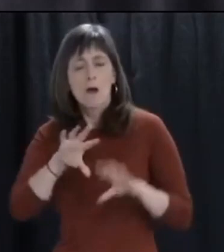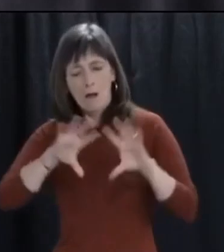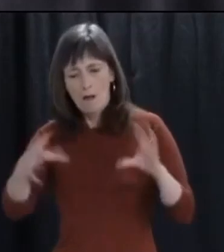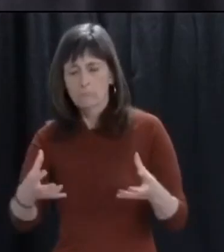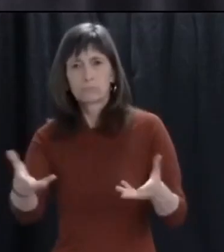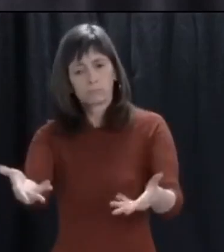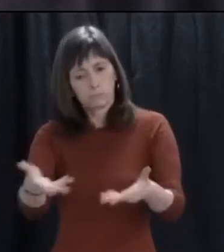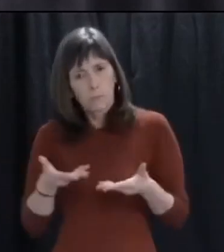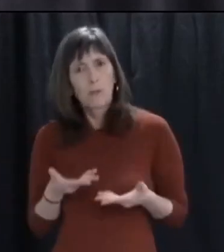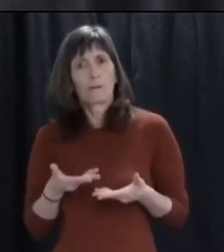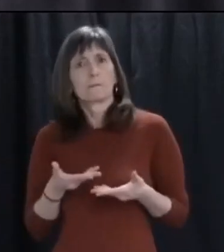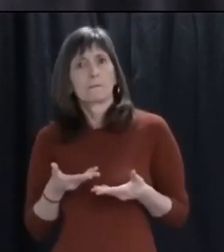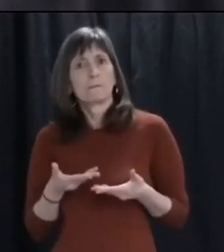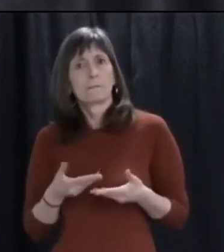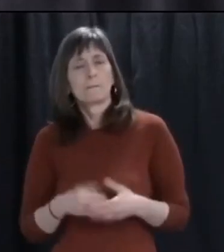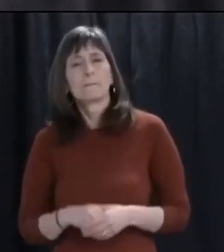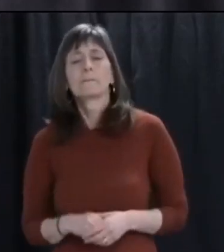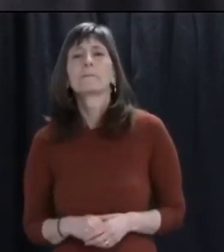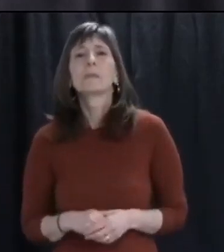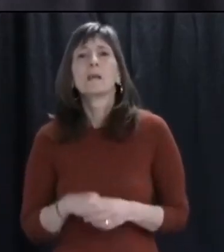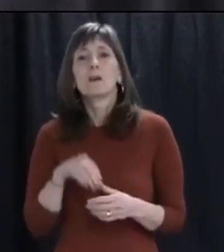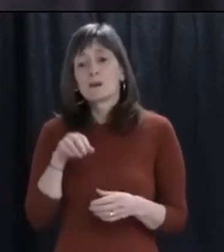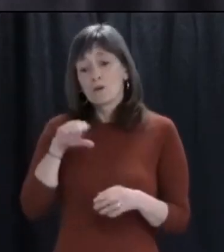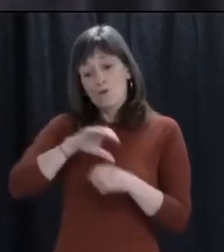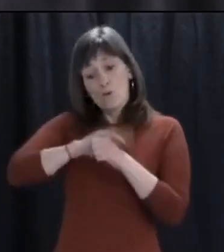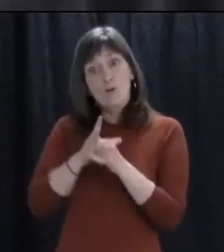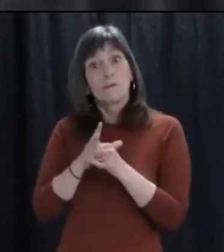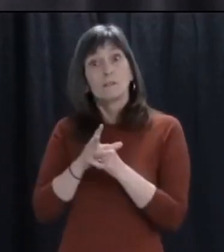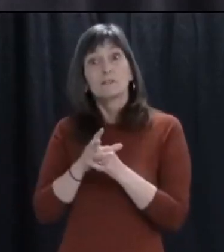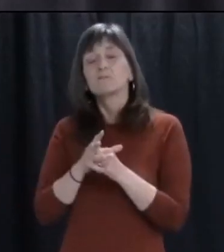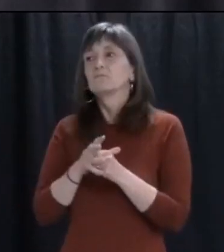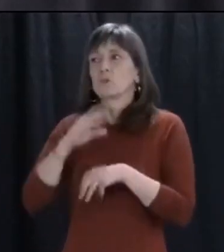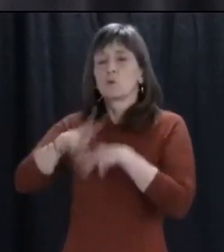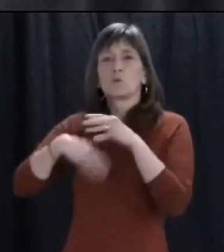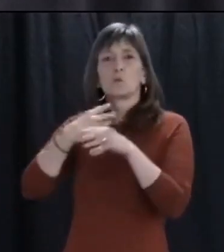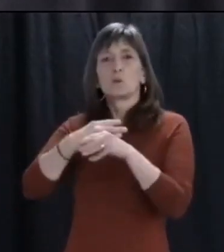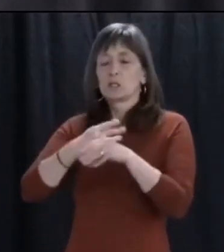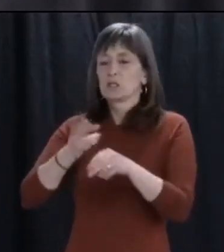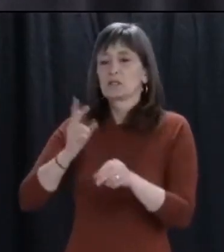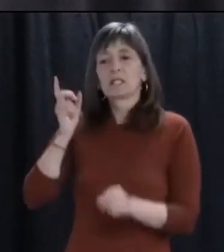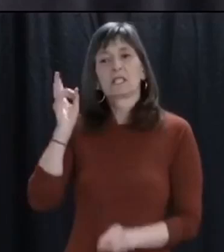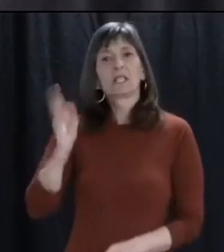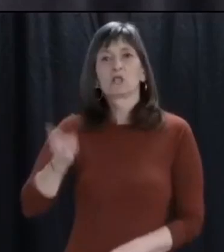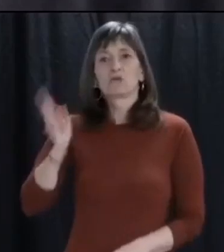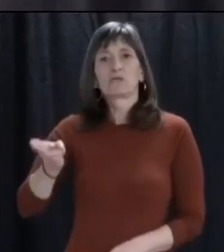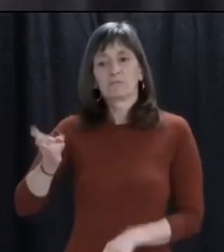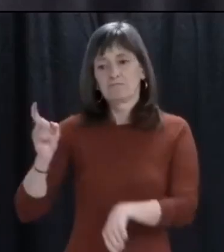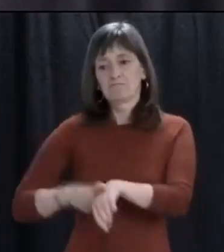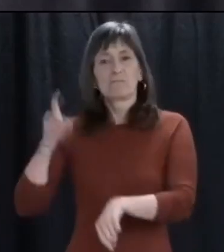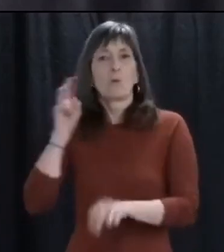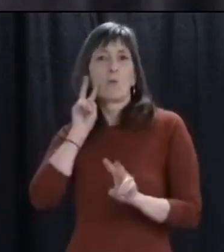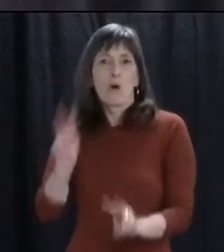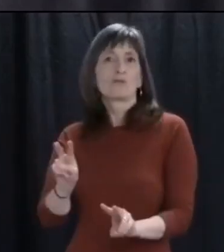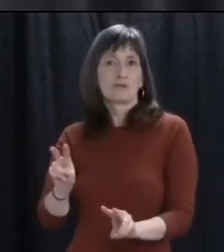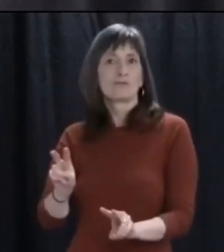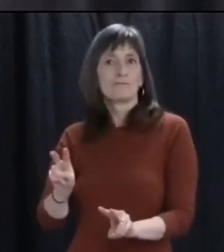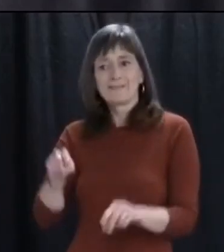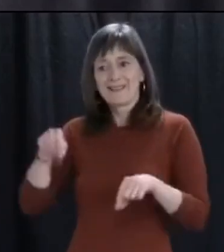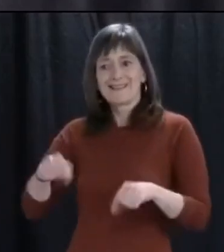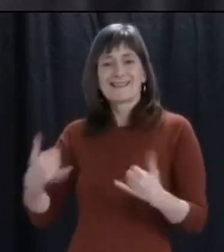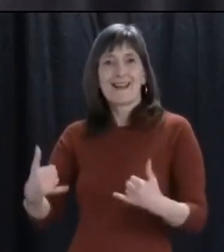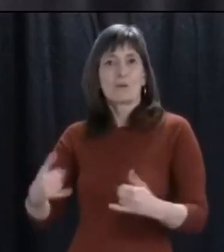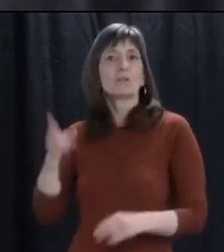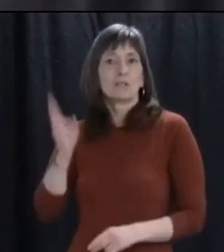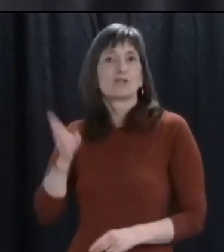point in our history and the people of our province will continue to shine with their kind nature and willingness to go above and beyond for